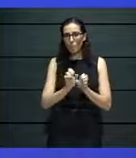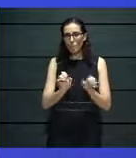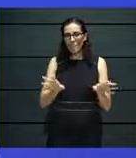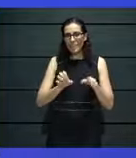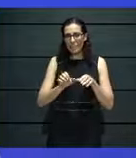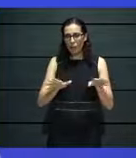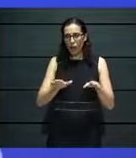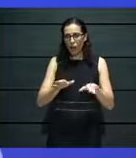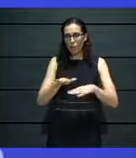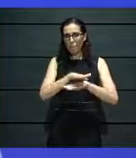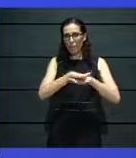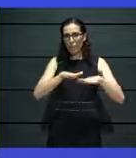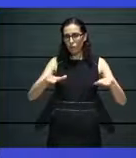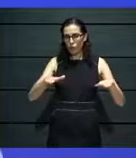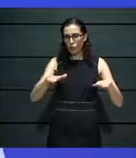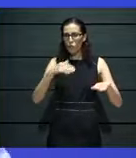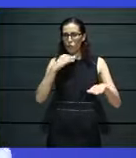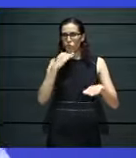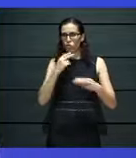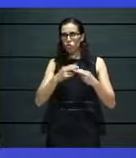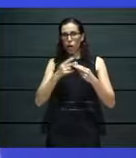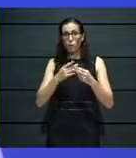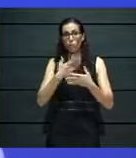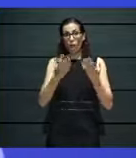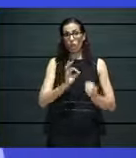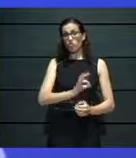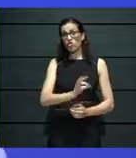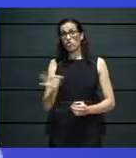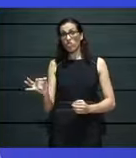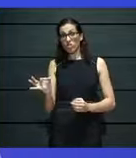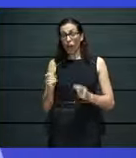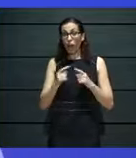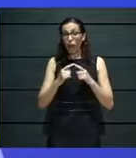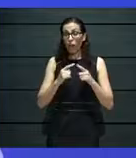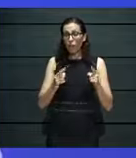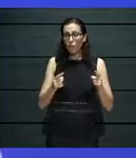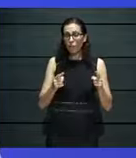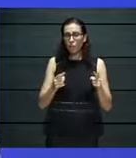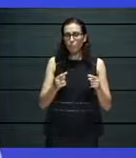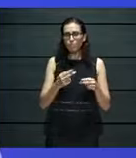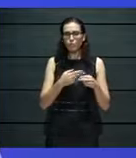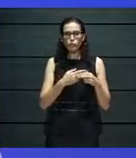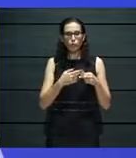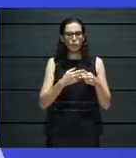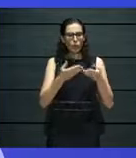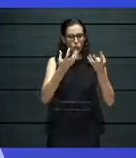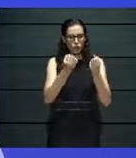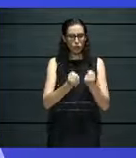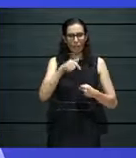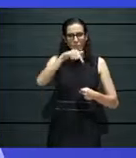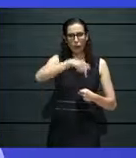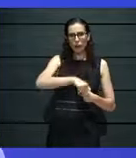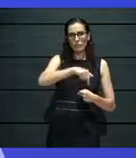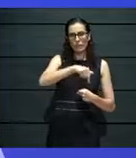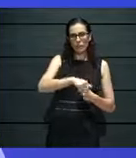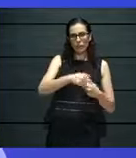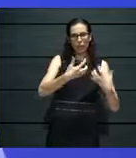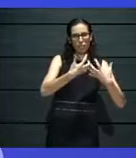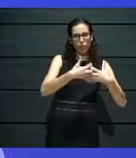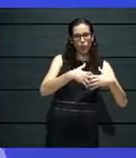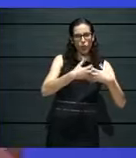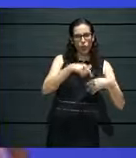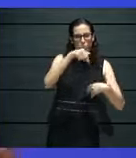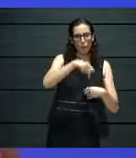reinventing the wheel, but it is truly working within the parameters and the technological frameworks that exist around us today,